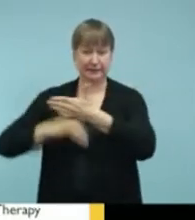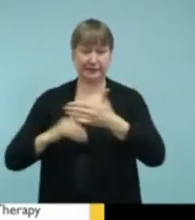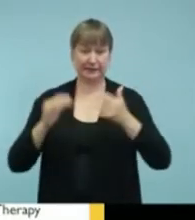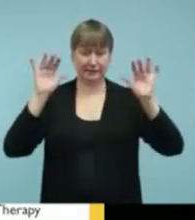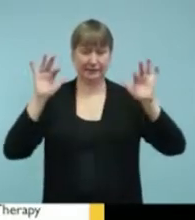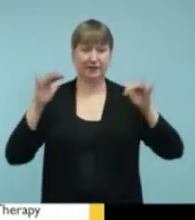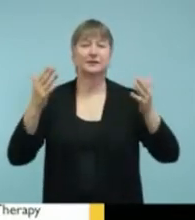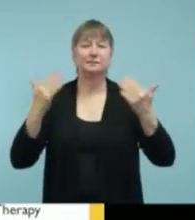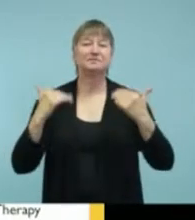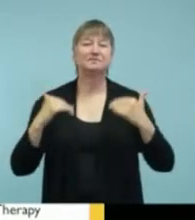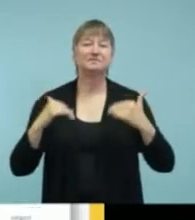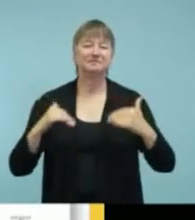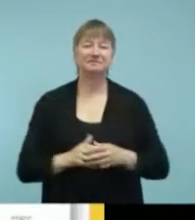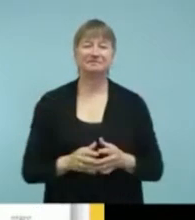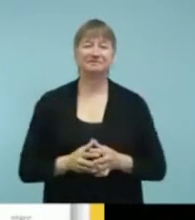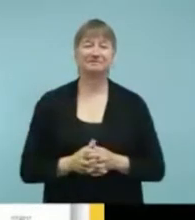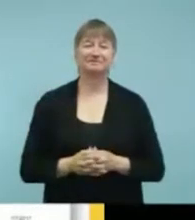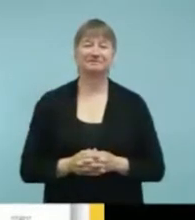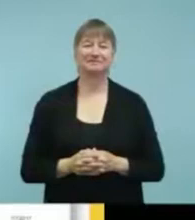the next slide.